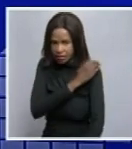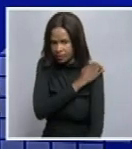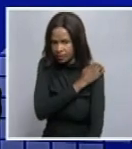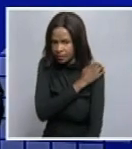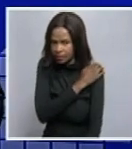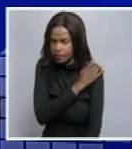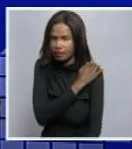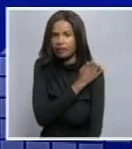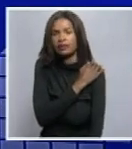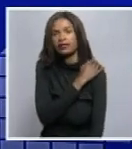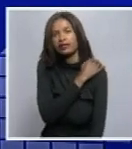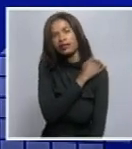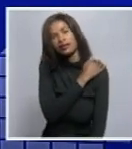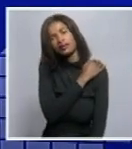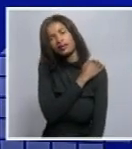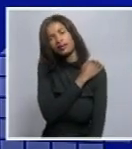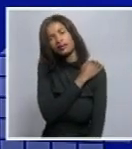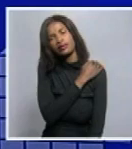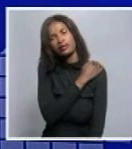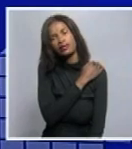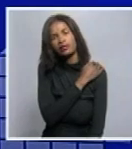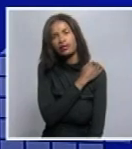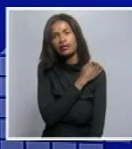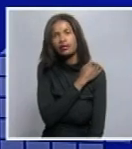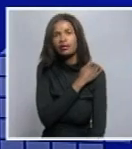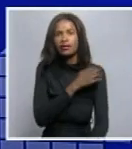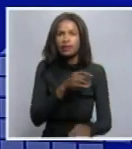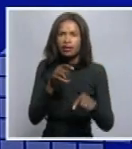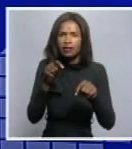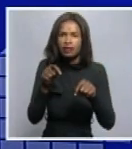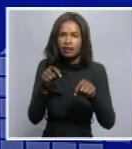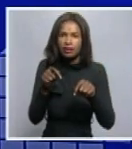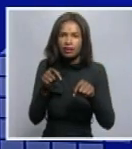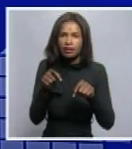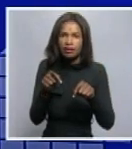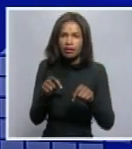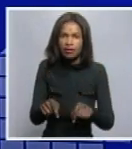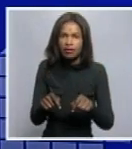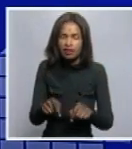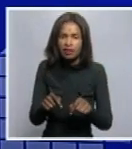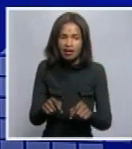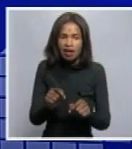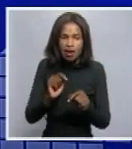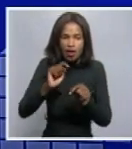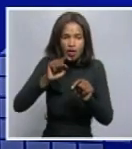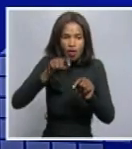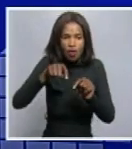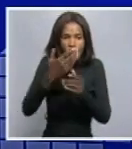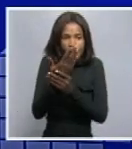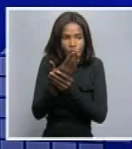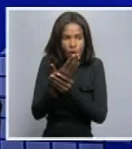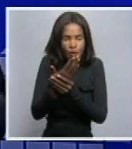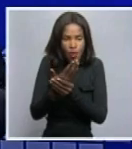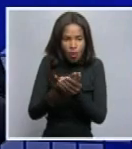Well, briefly, just what is your reaction to the former Prime Minister's views on the recent concluded deal between Namibia and Germany,